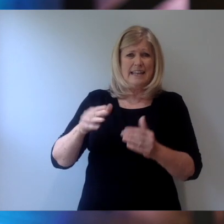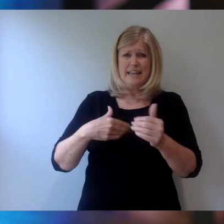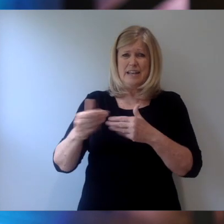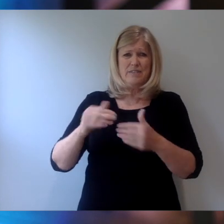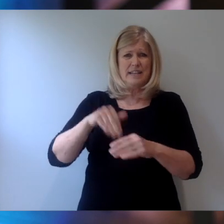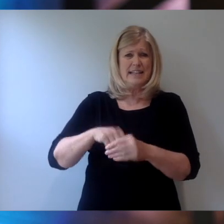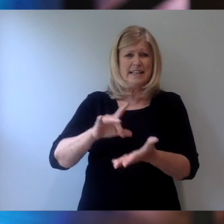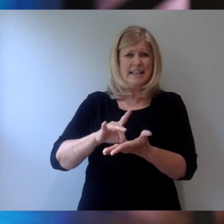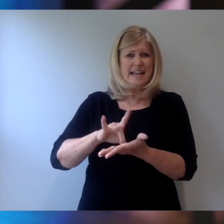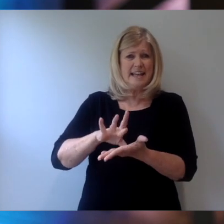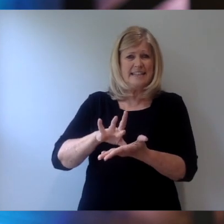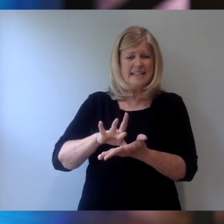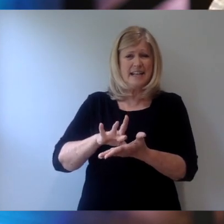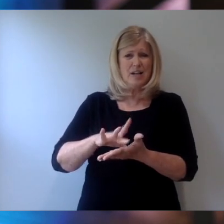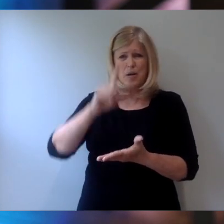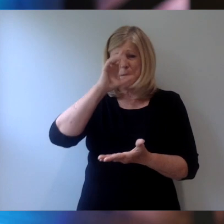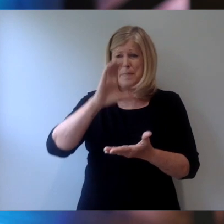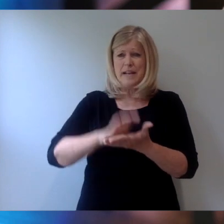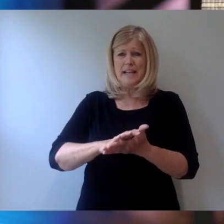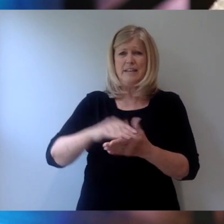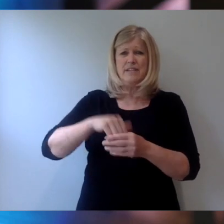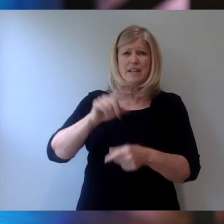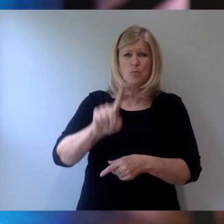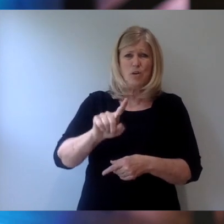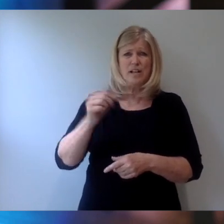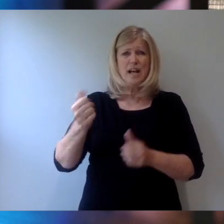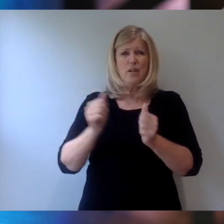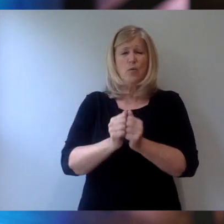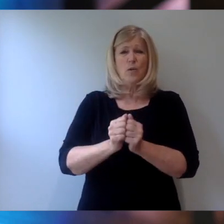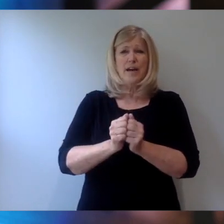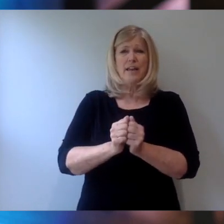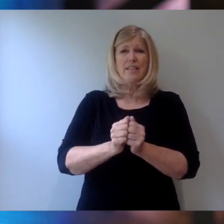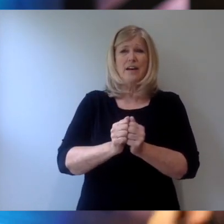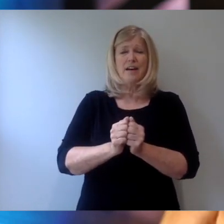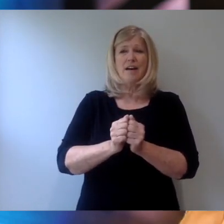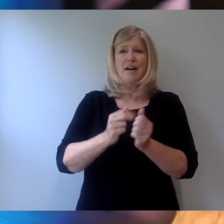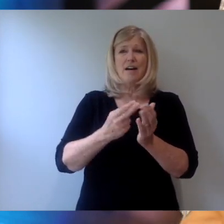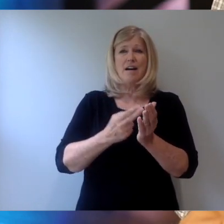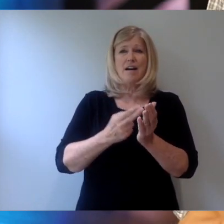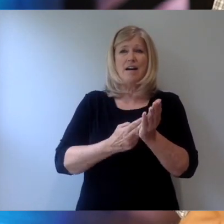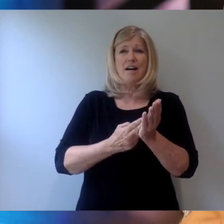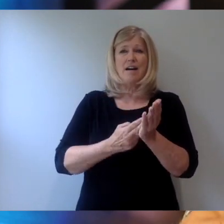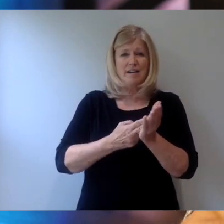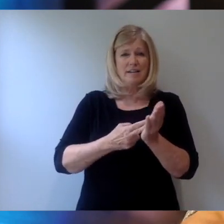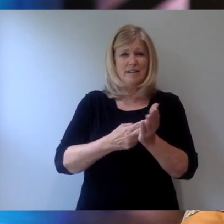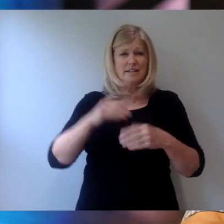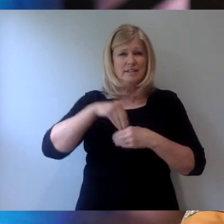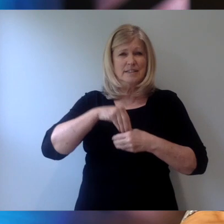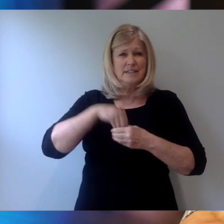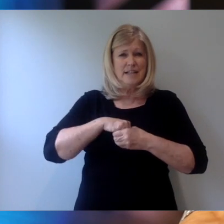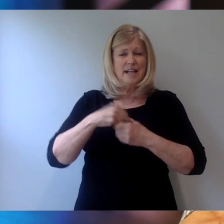Lean in to one another with integrity and love and acceptance and